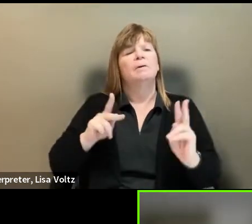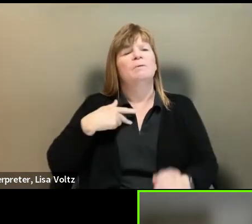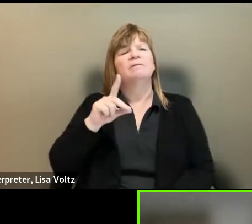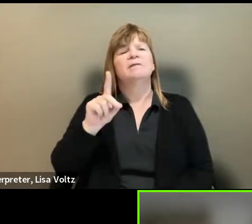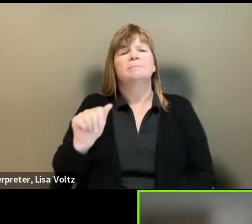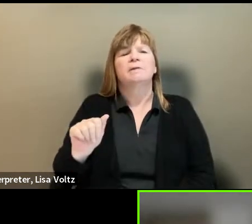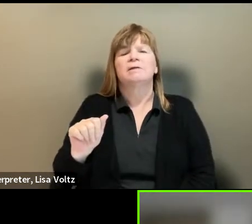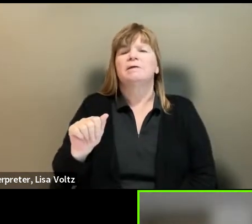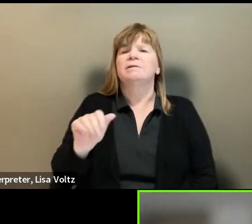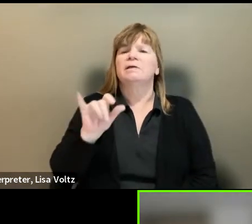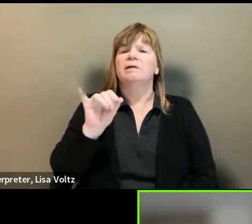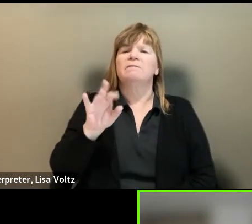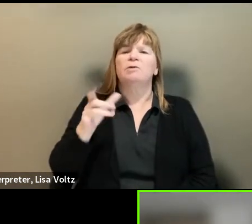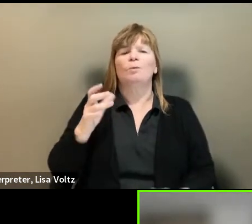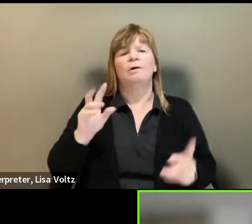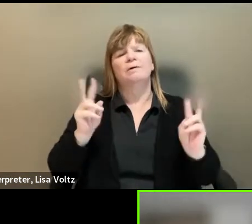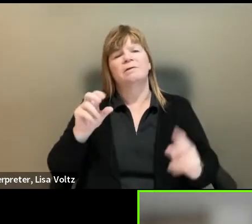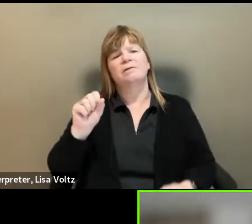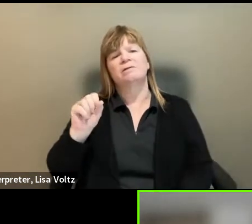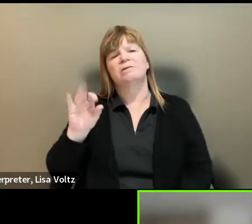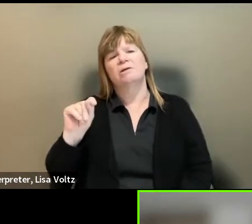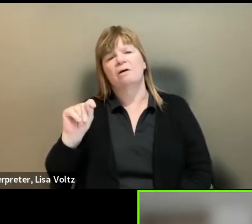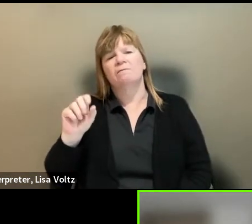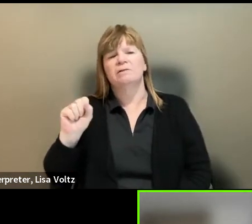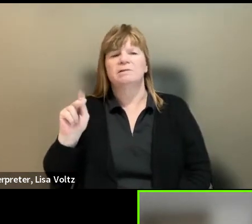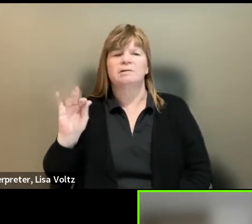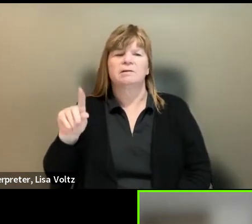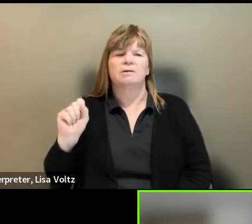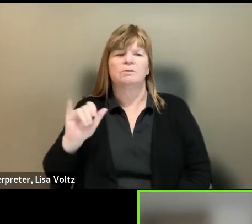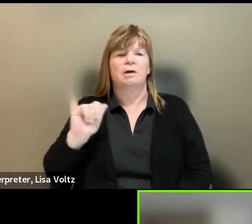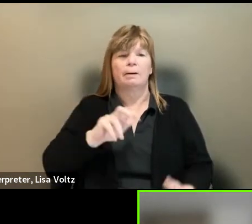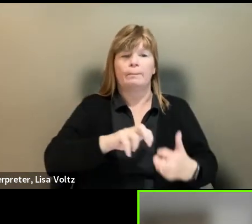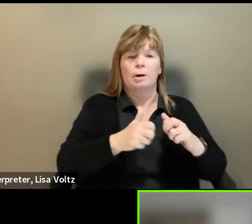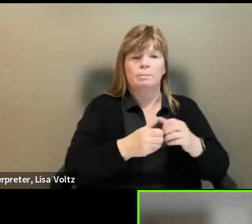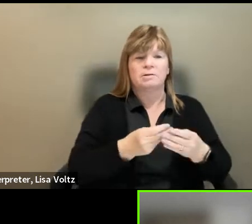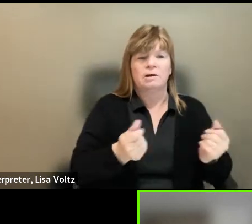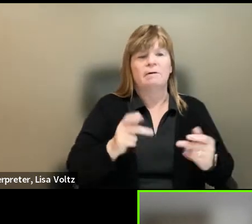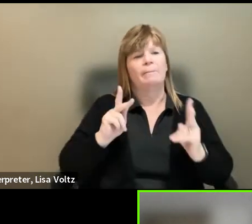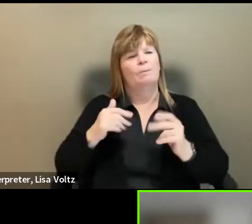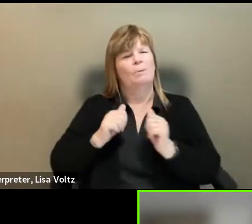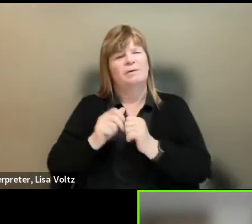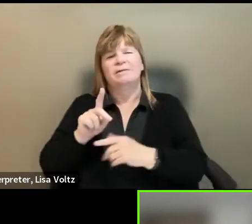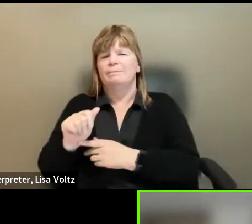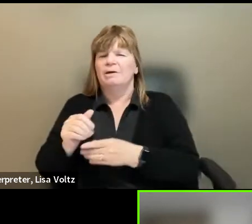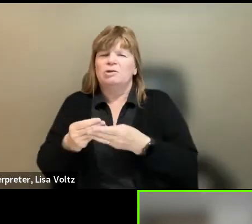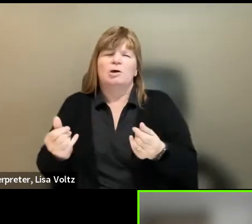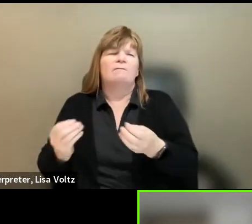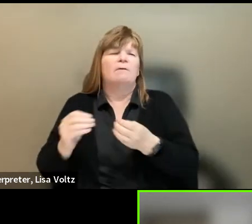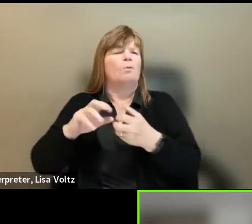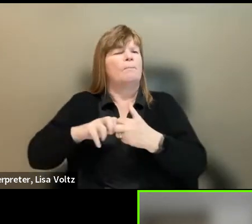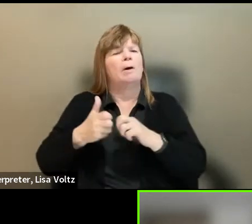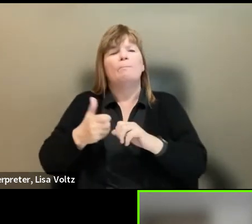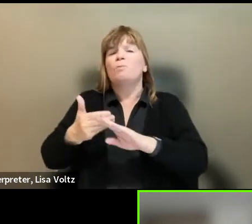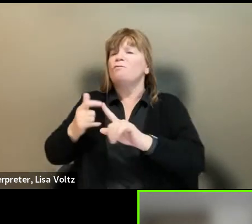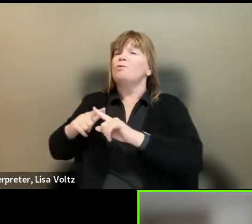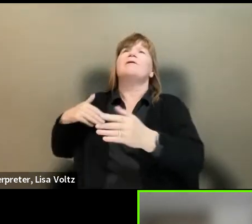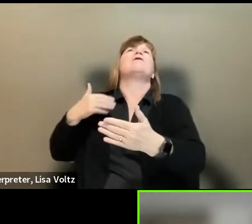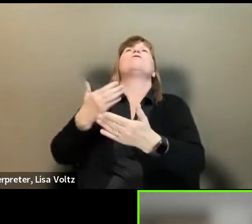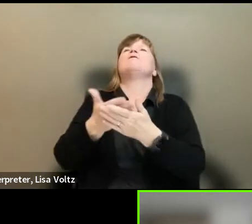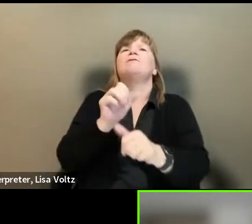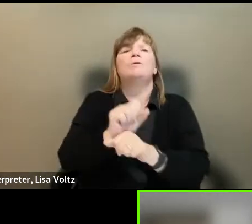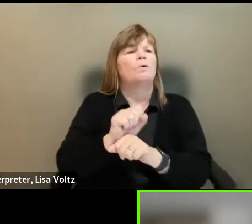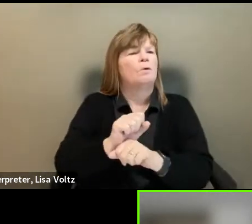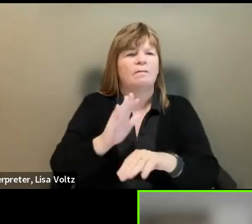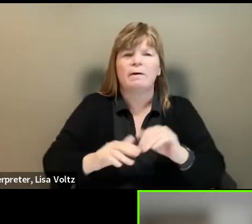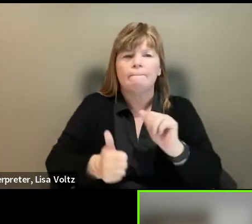you want soft skills like problem solving, people with disabilities solve more problems before they get to work than most of